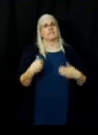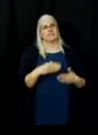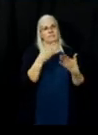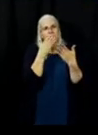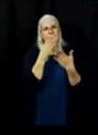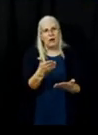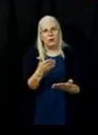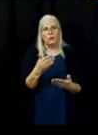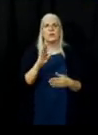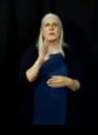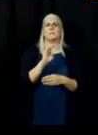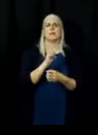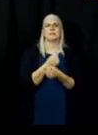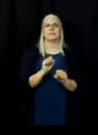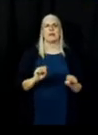tomorrow.